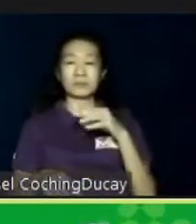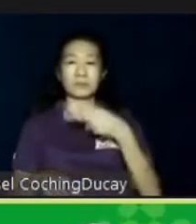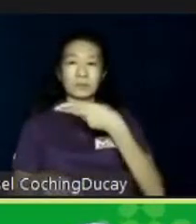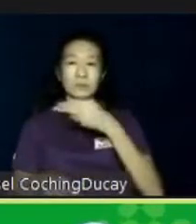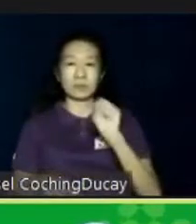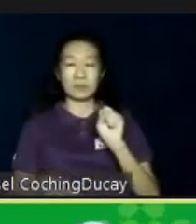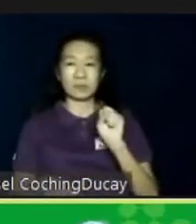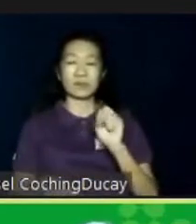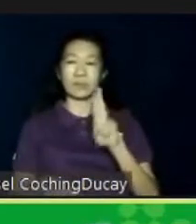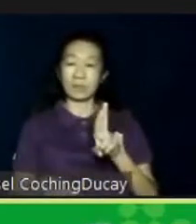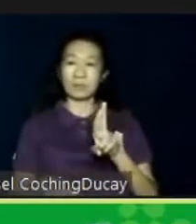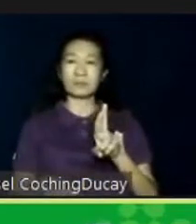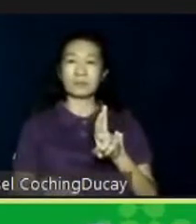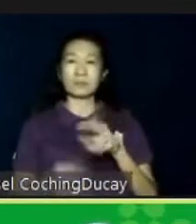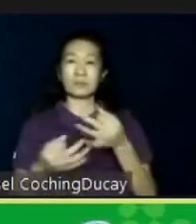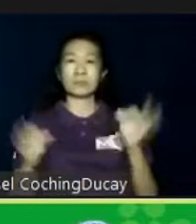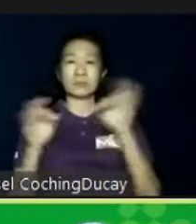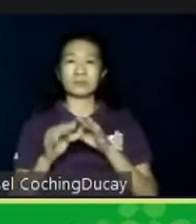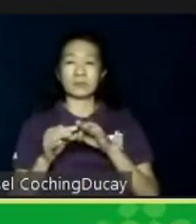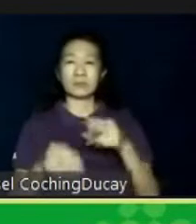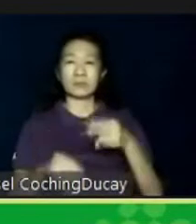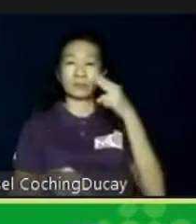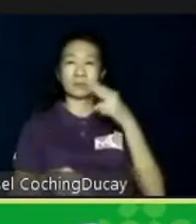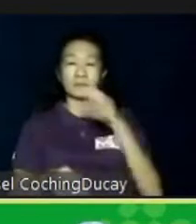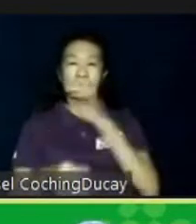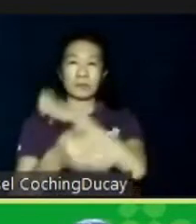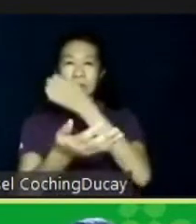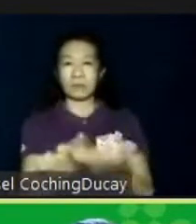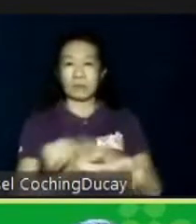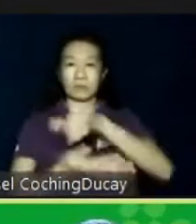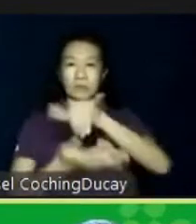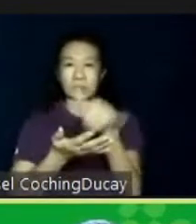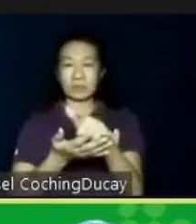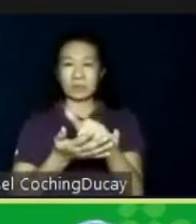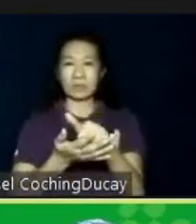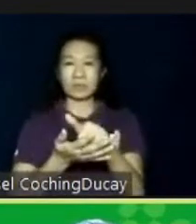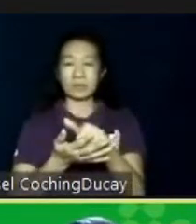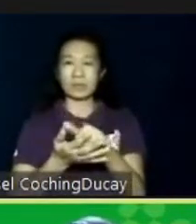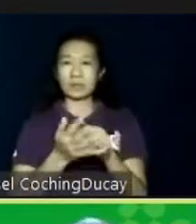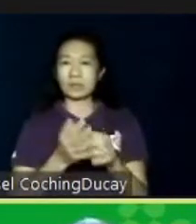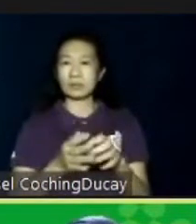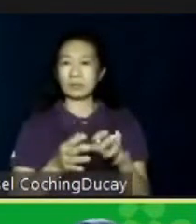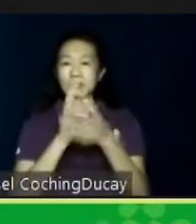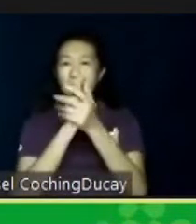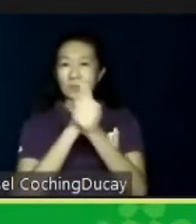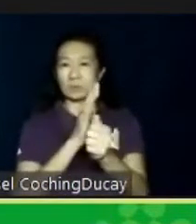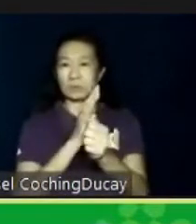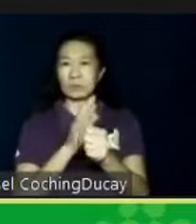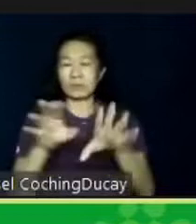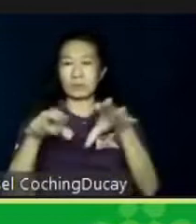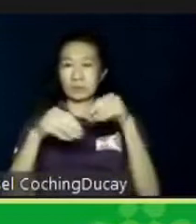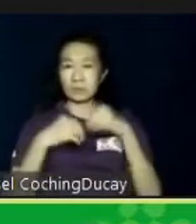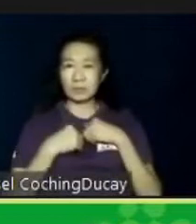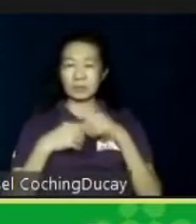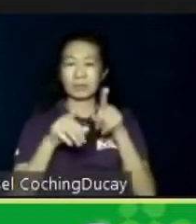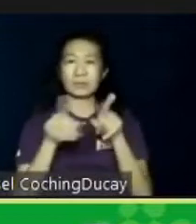us to have a level of support that will empower those who are in talent acquisition or recruitment. We are